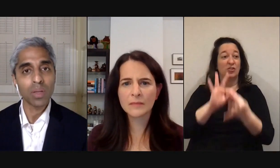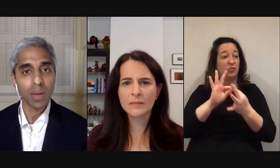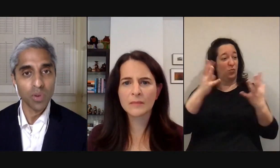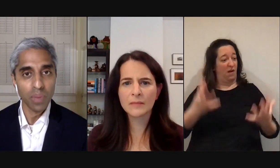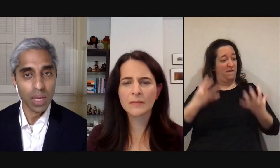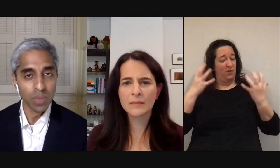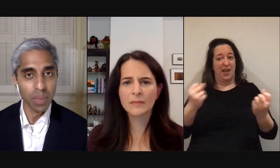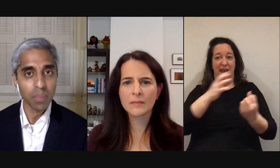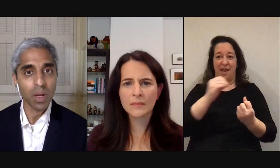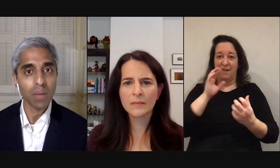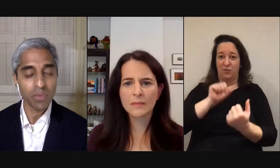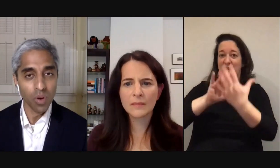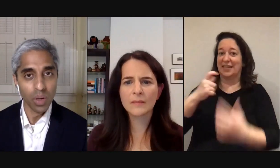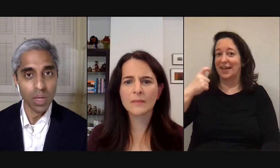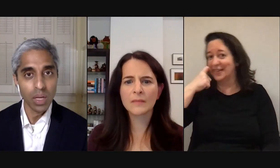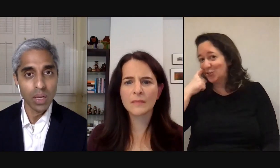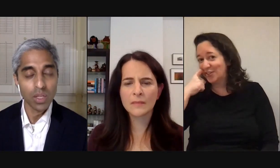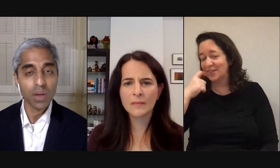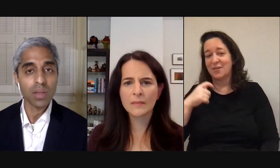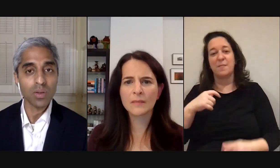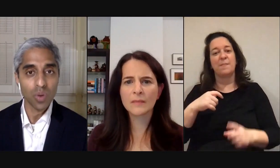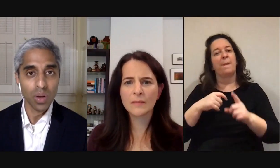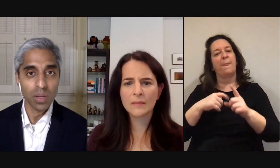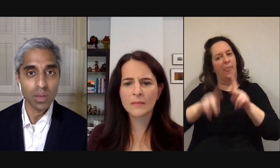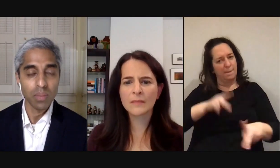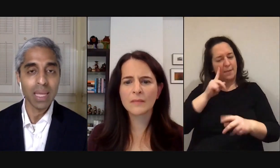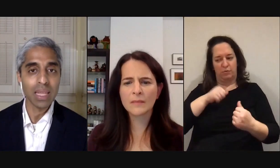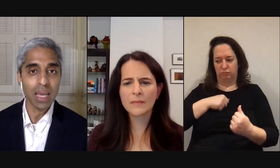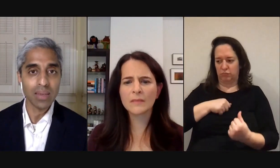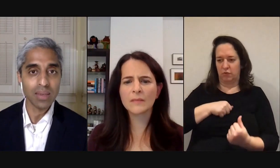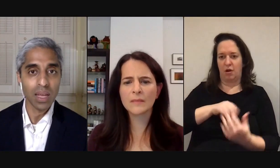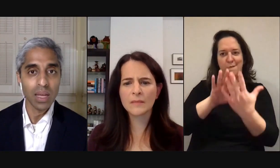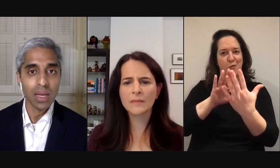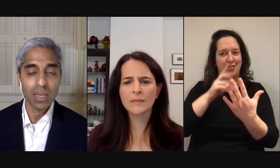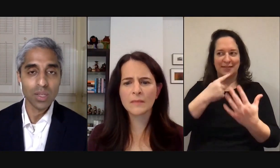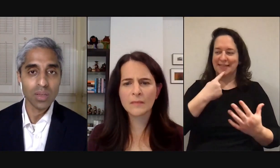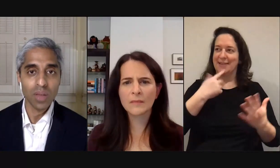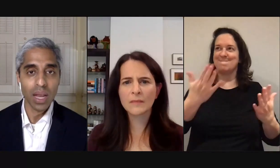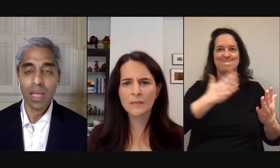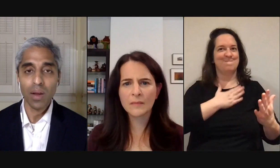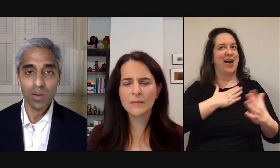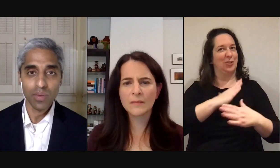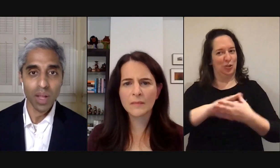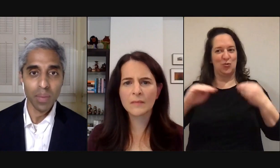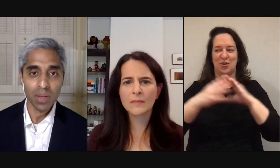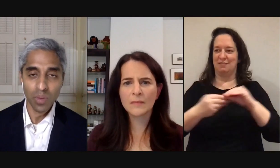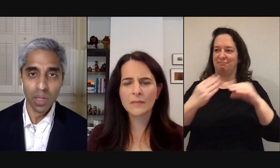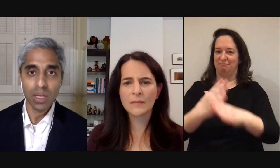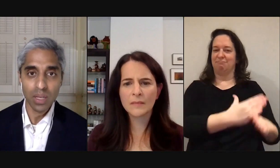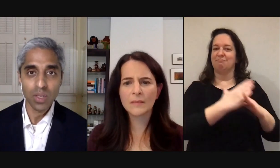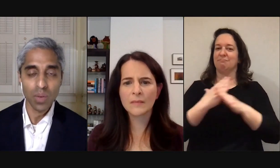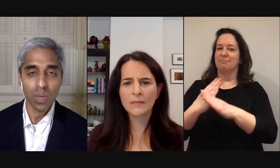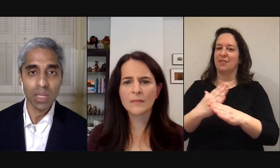helped power that movement has been people coming forward sharing their stories making the case that addiction is not a character flaw but